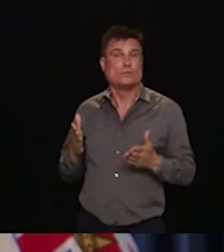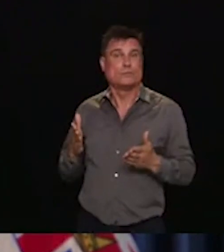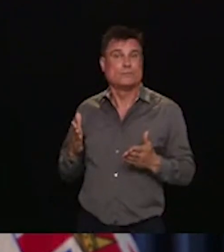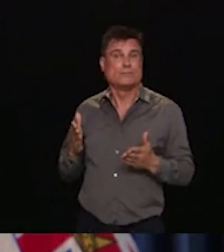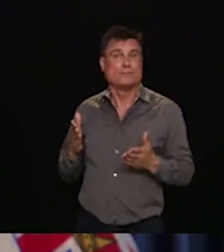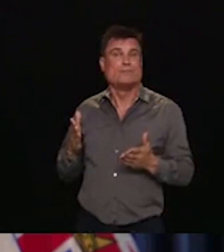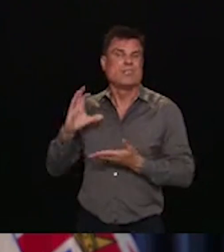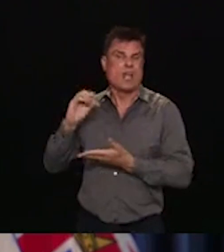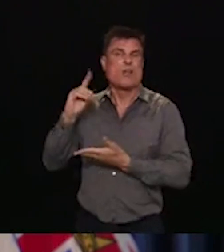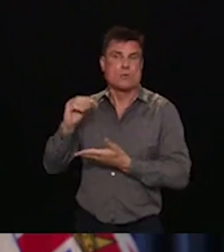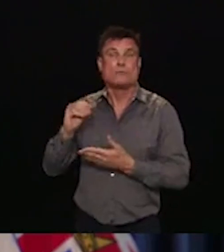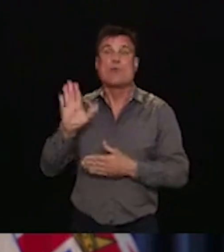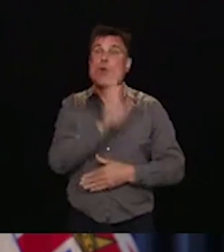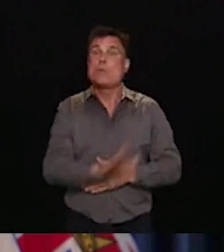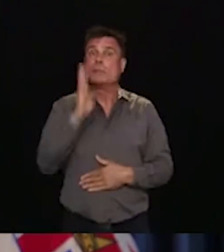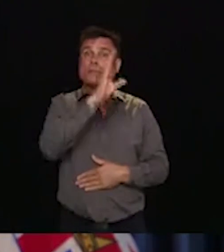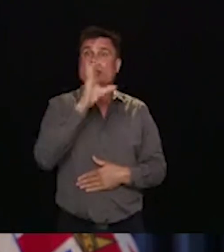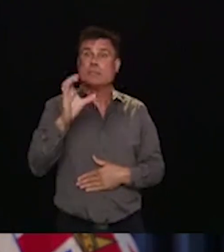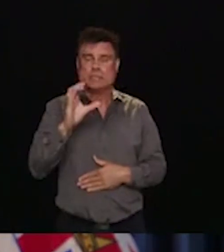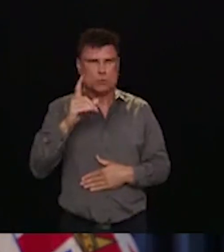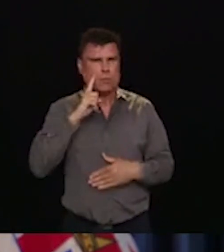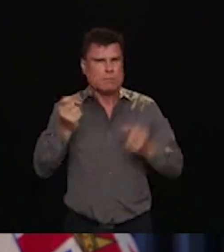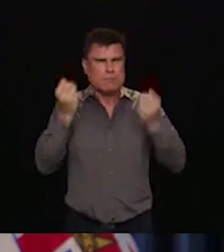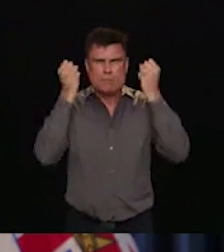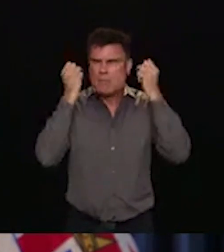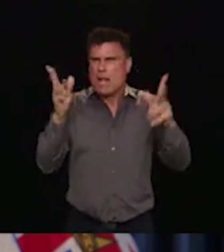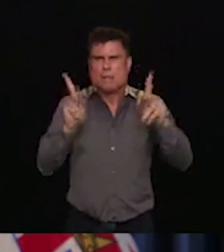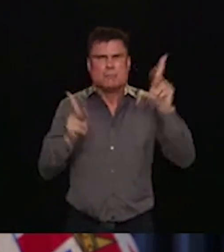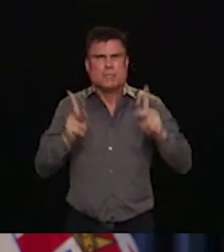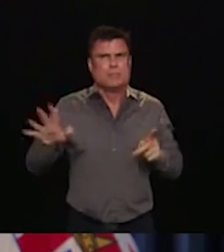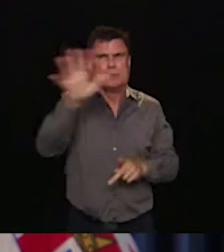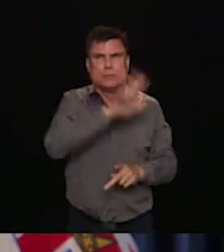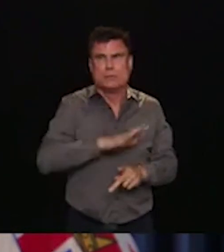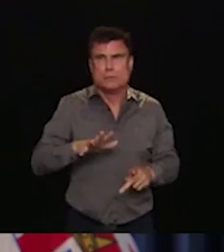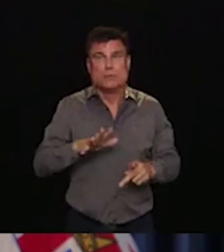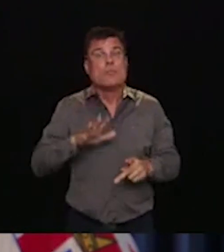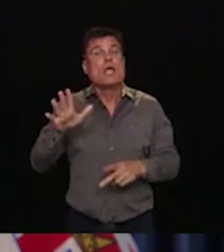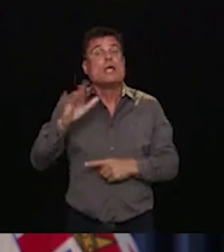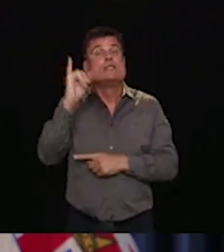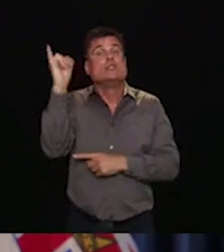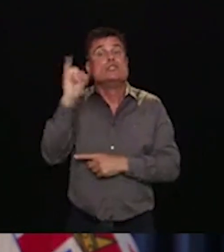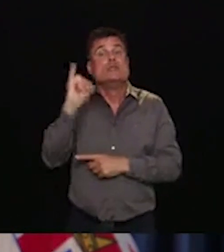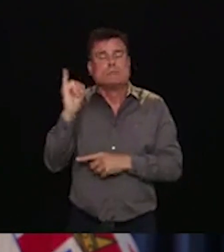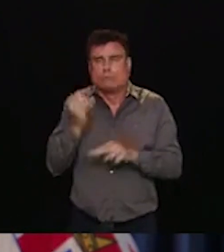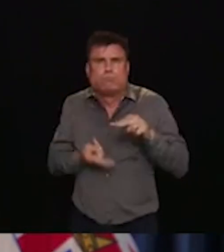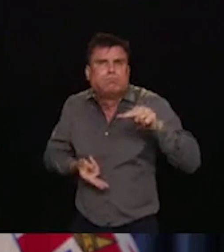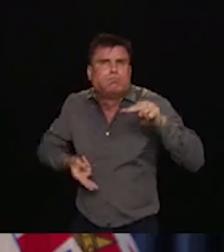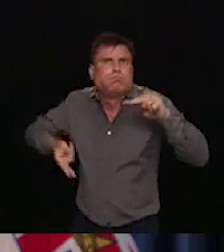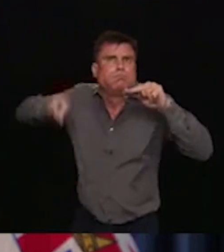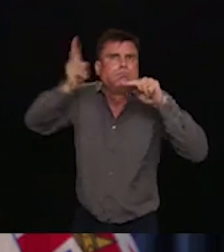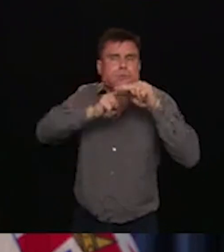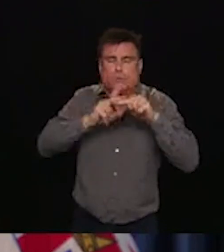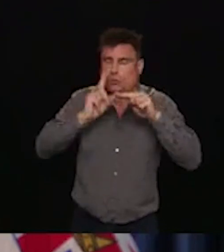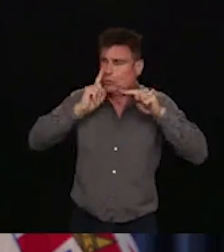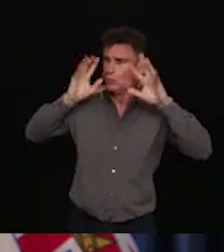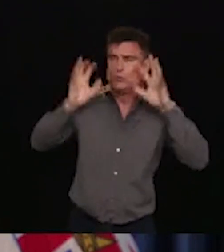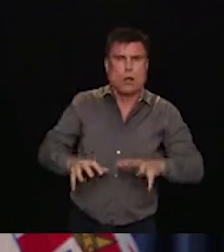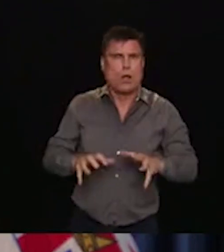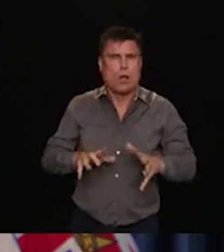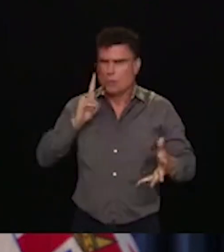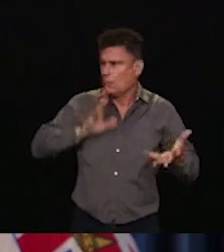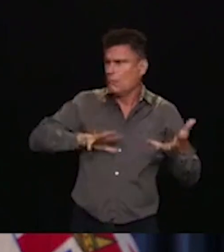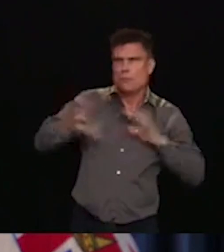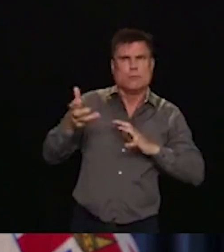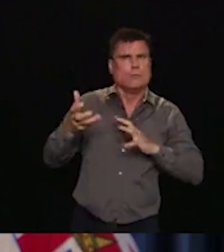strata insurance skyrocket. In late 2019, we began to hear examples of significant shifts in the